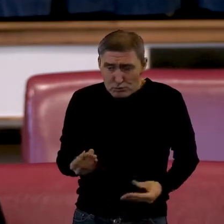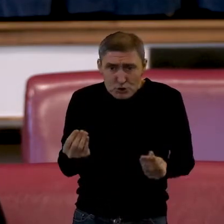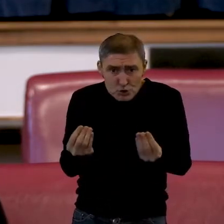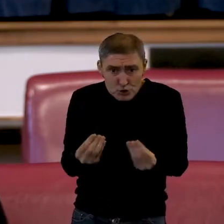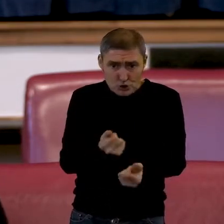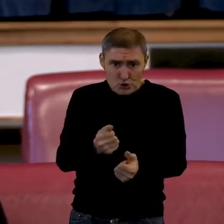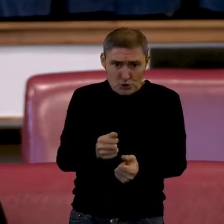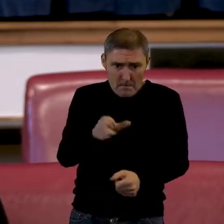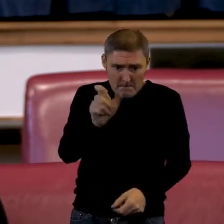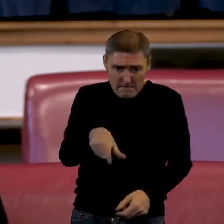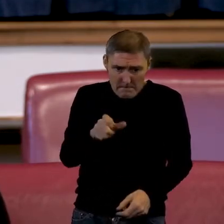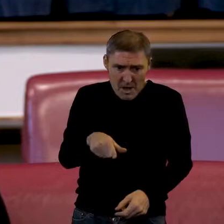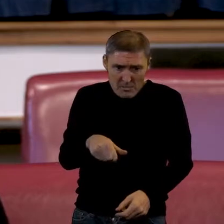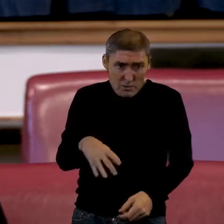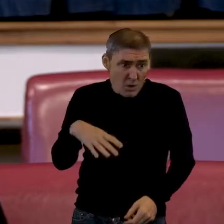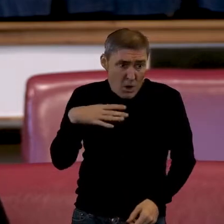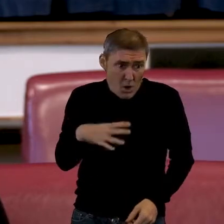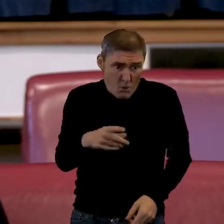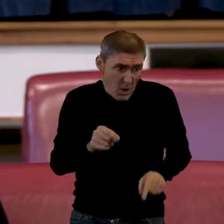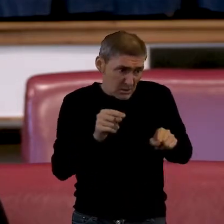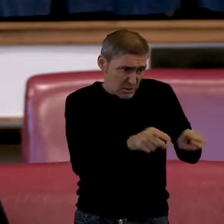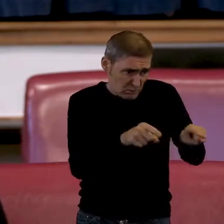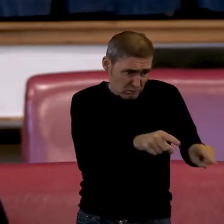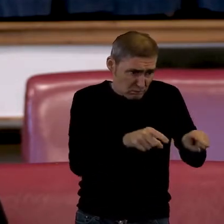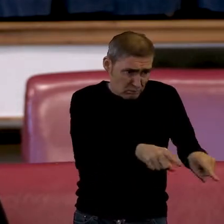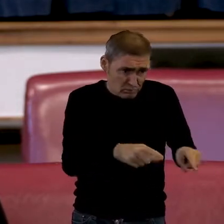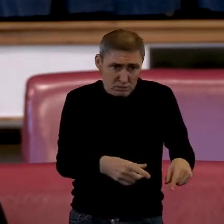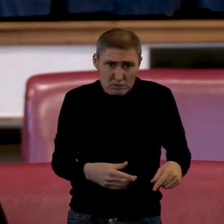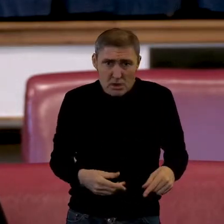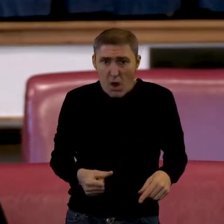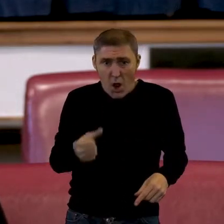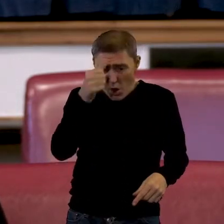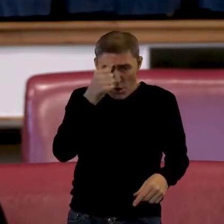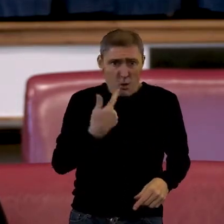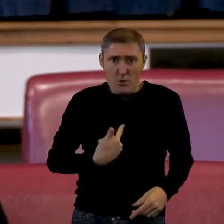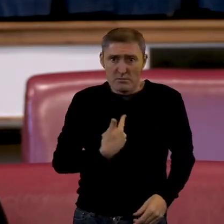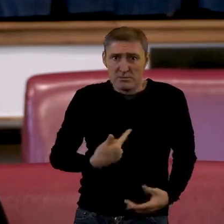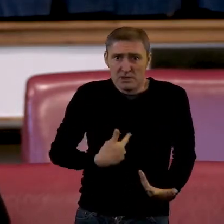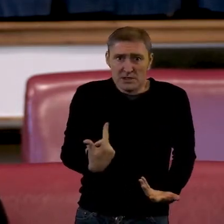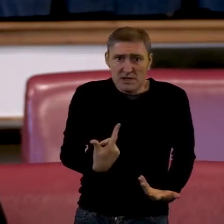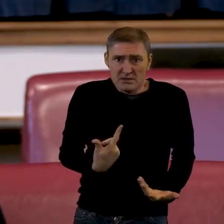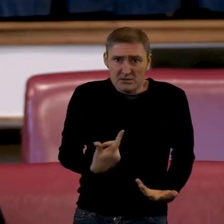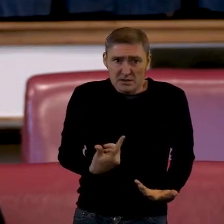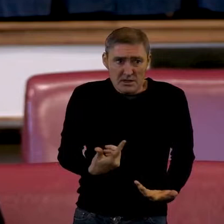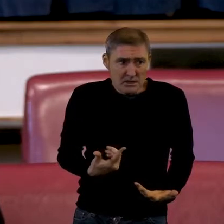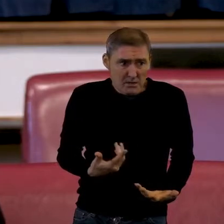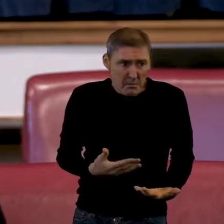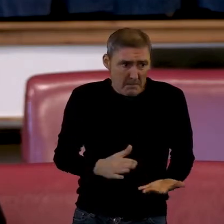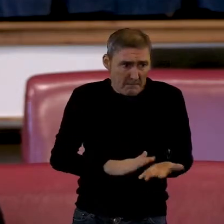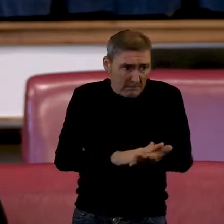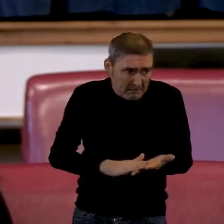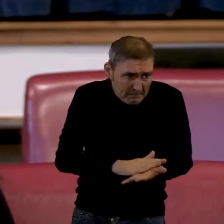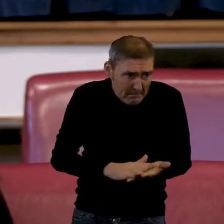part of your characteristic, whatever that is, know, whether it's your race, your gender,